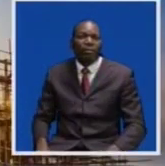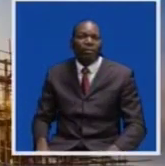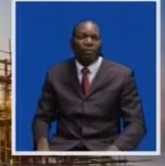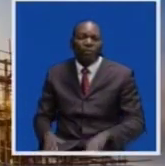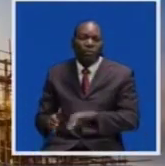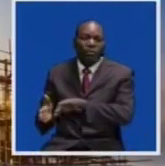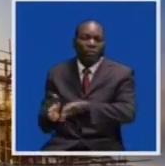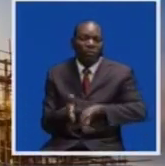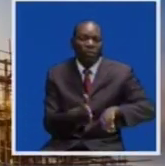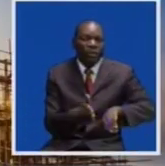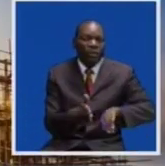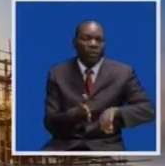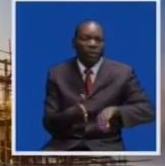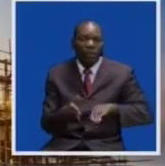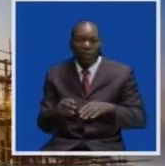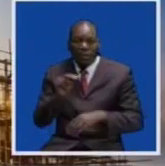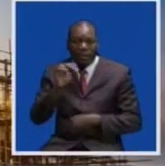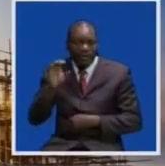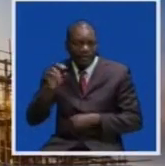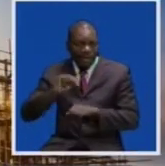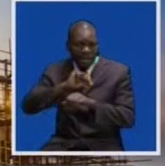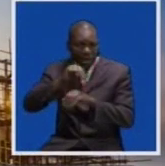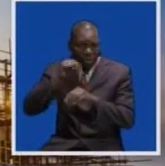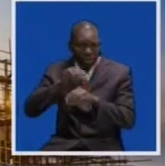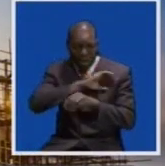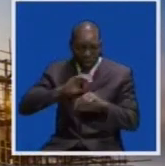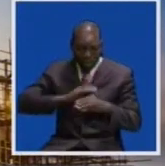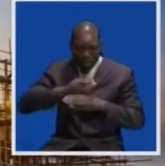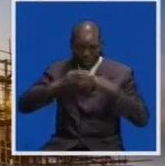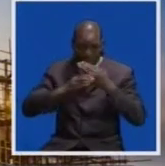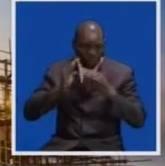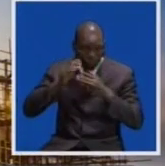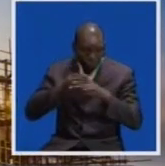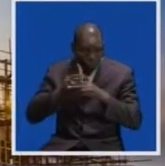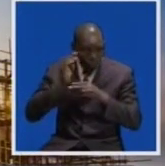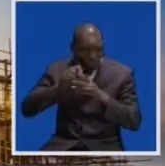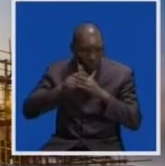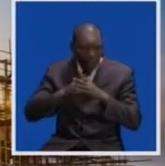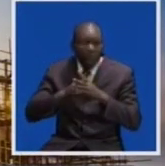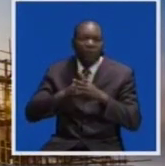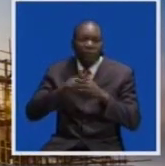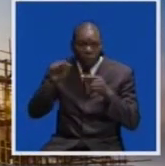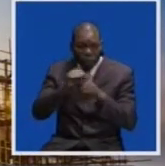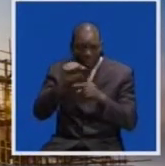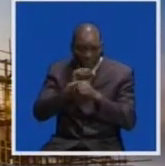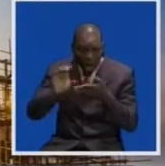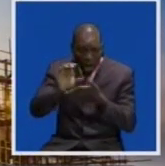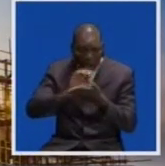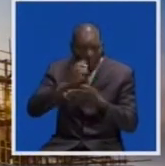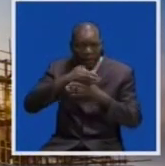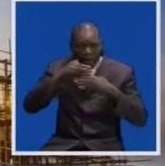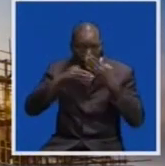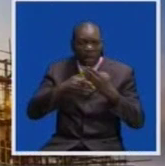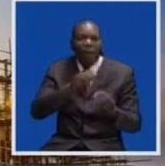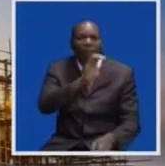National Council for Construction, NCC, will soon initiate the process of setting up construction training institutes in all provincial